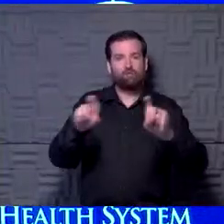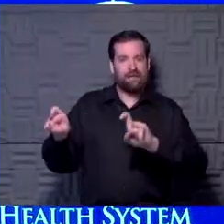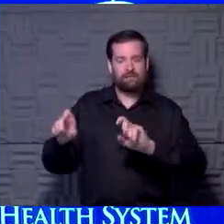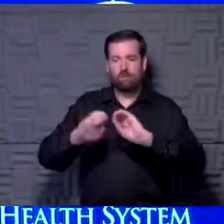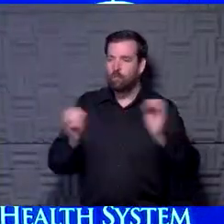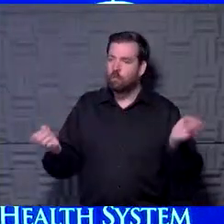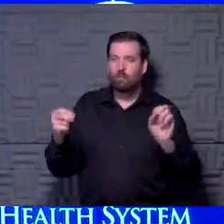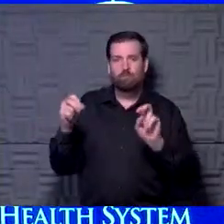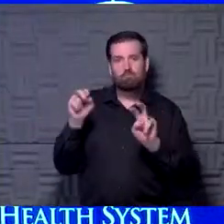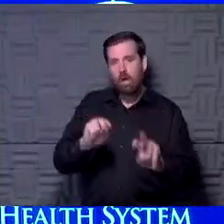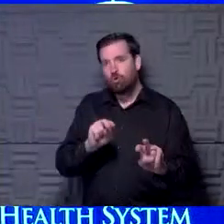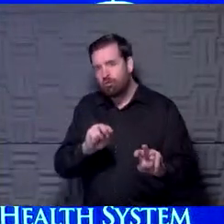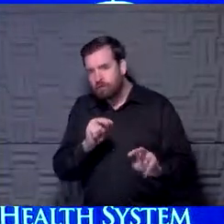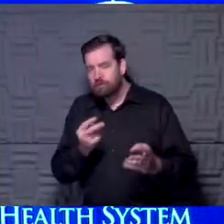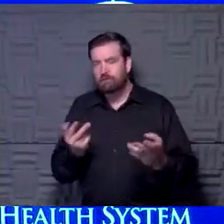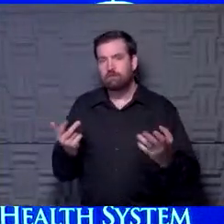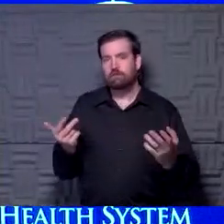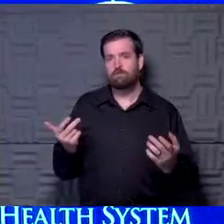monitoring capabilities.